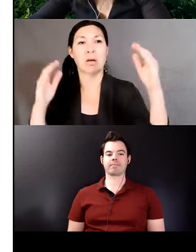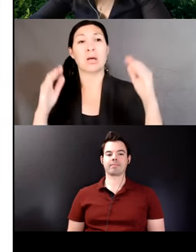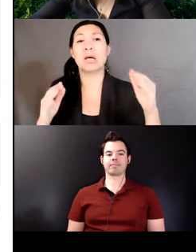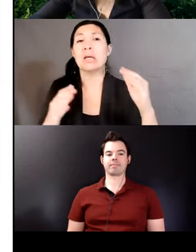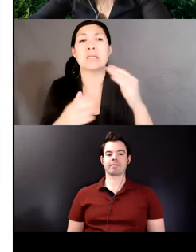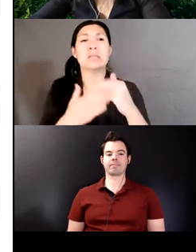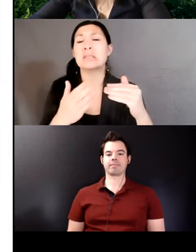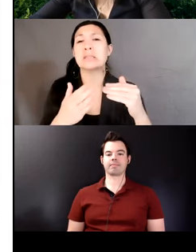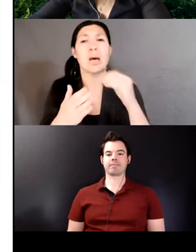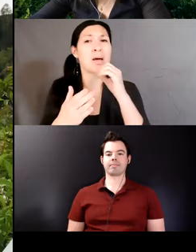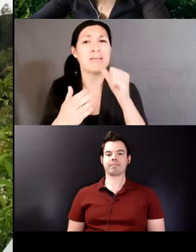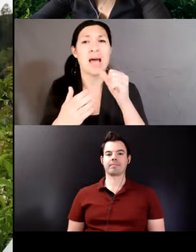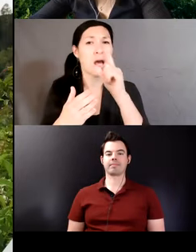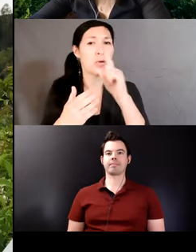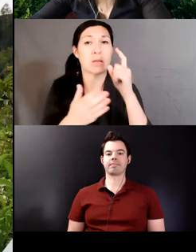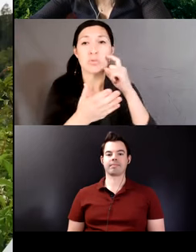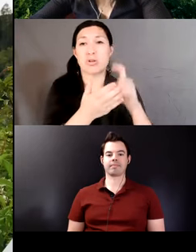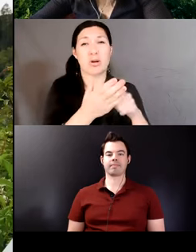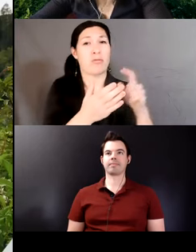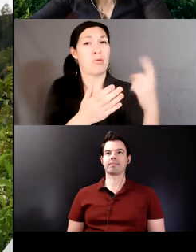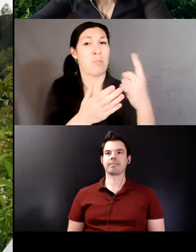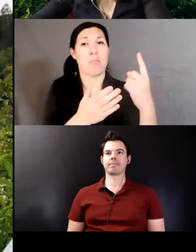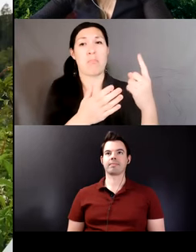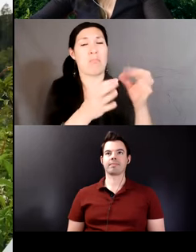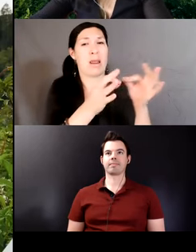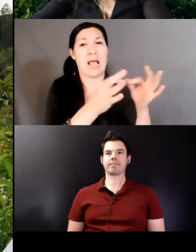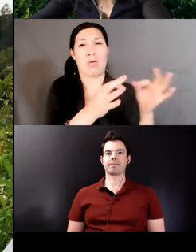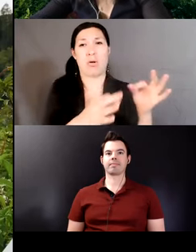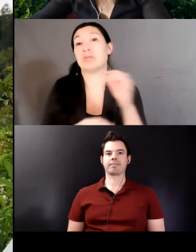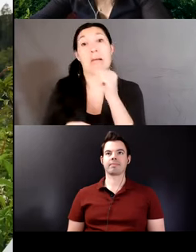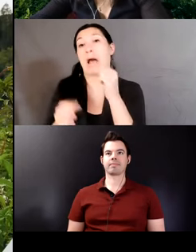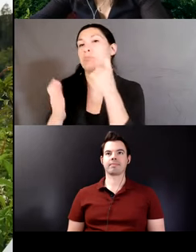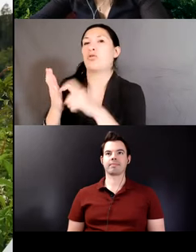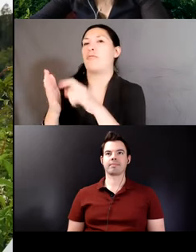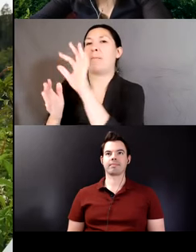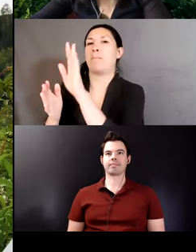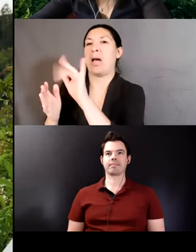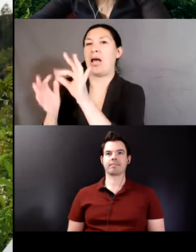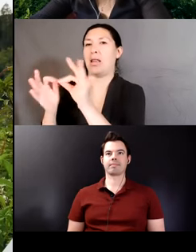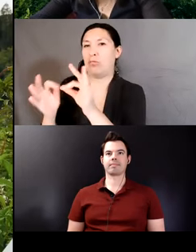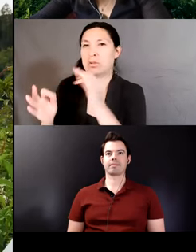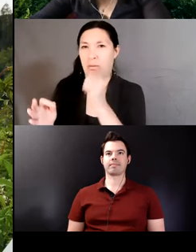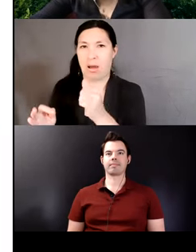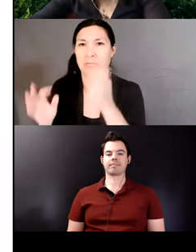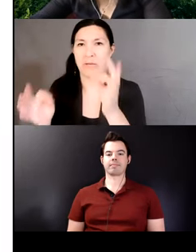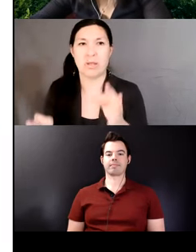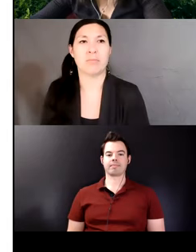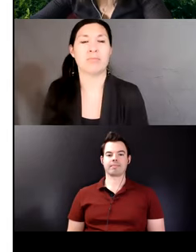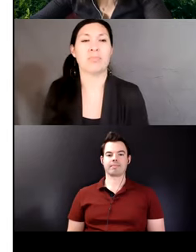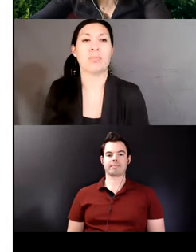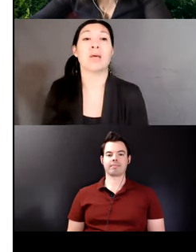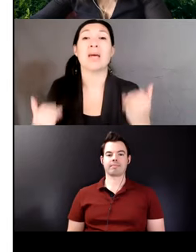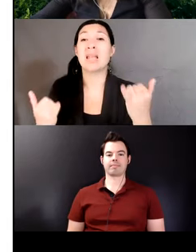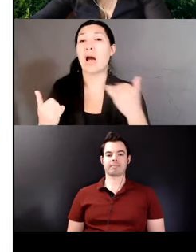corresponds to bilinguals for this study. So what are my new insights for Quechua typology?